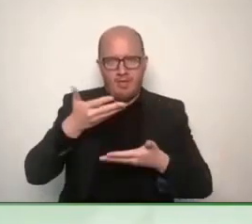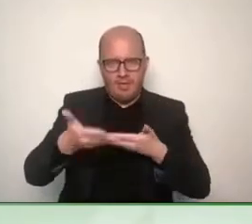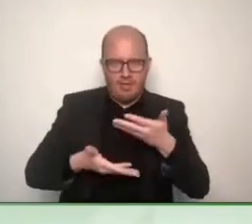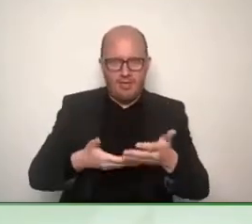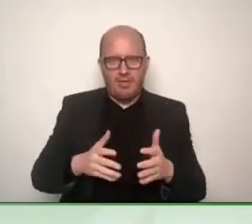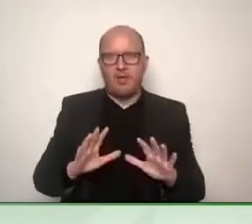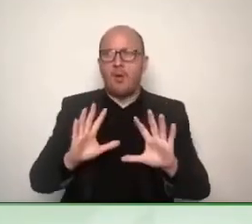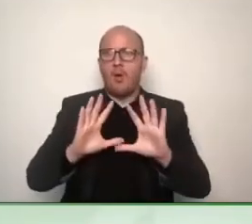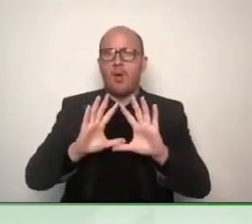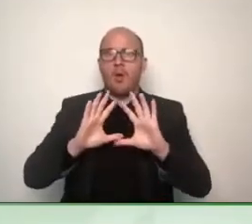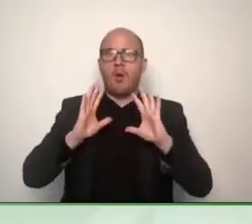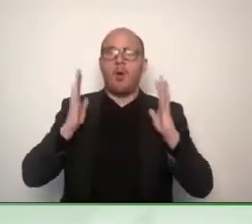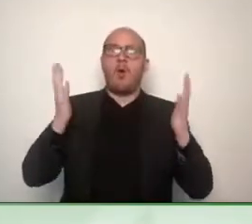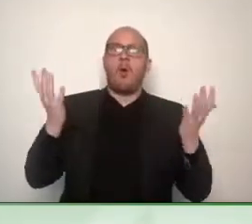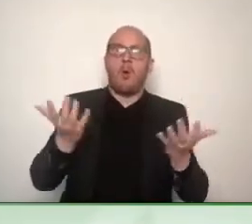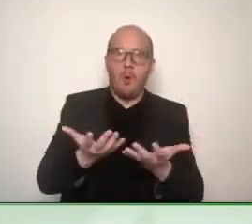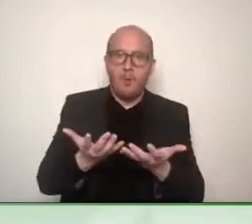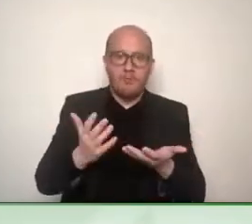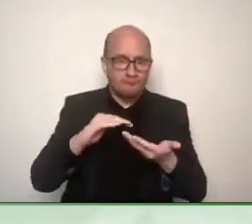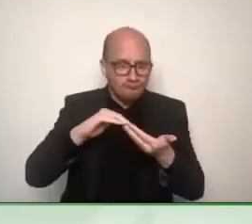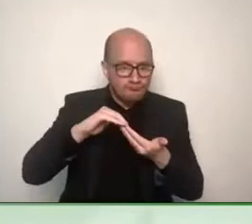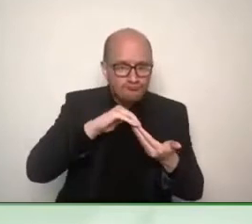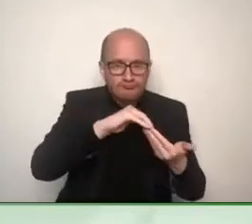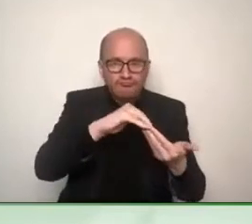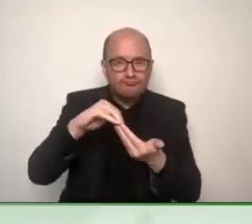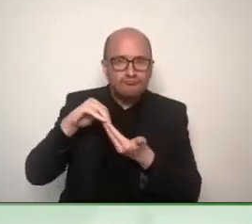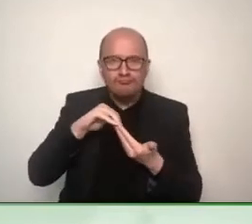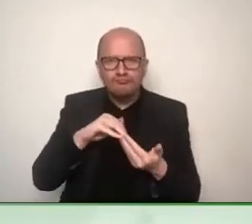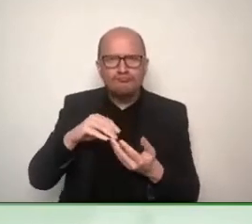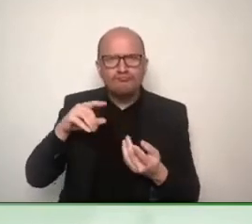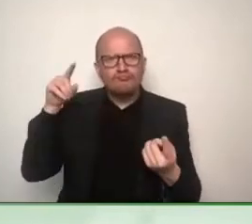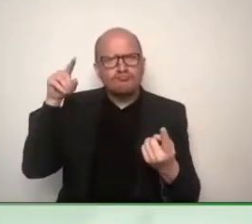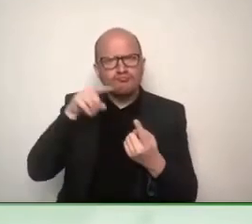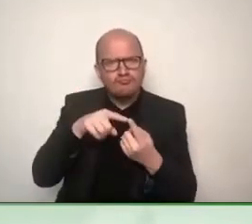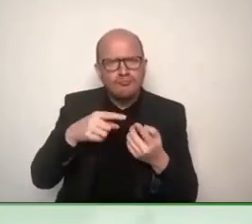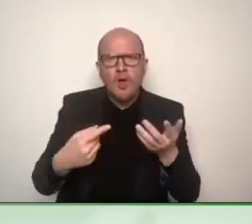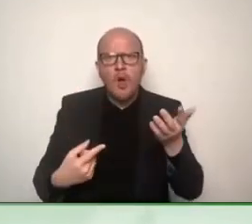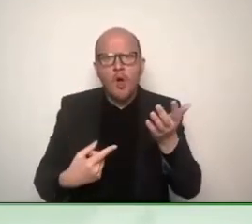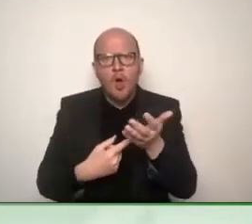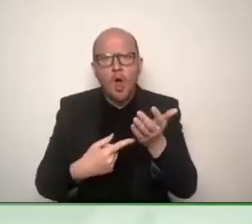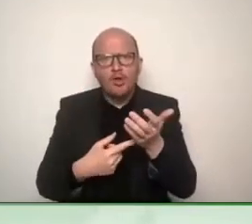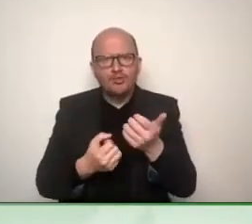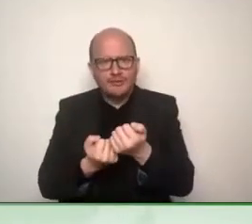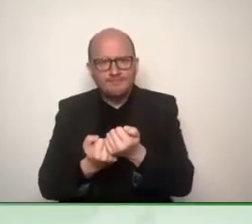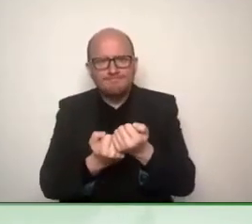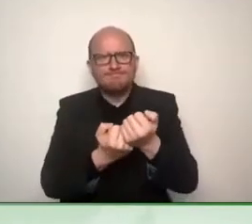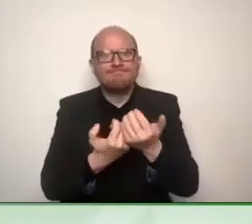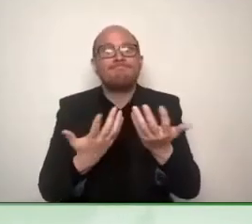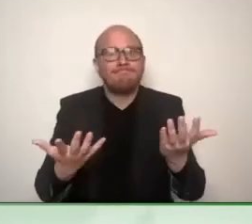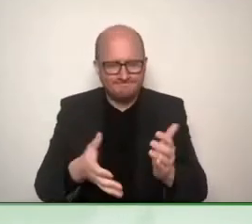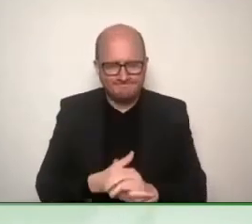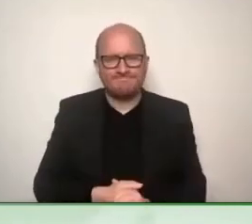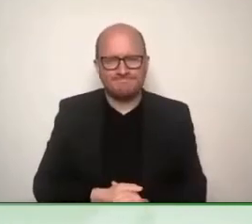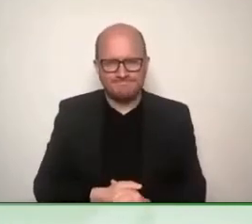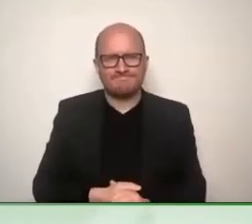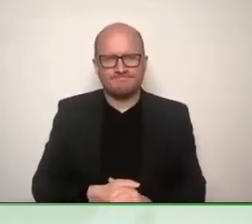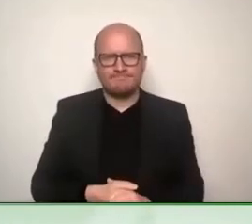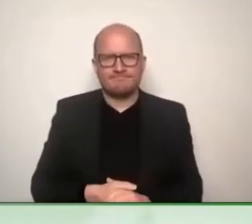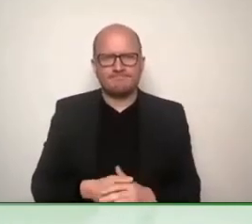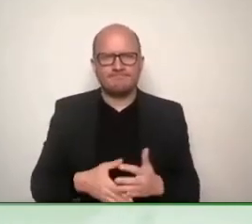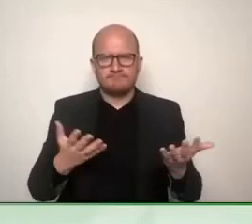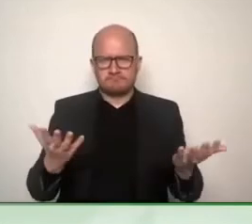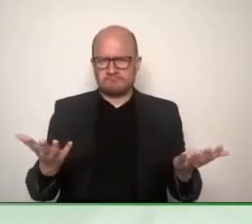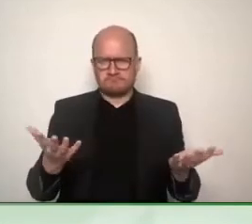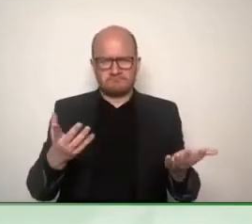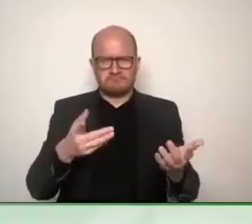Organizations. Wow that is a long name. So what is hidden behind it? And I tie